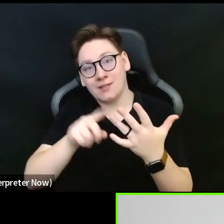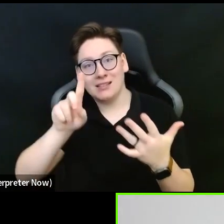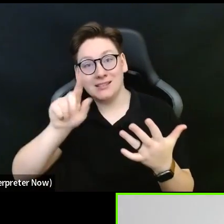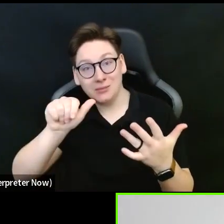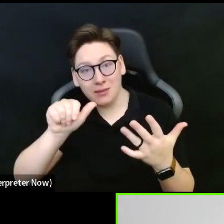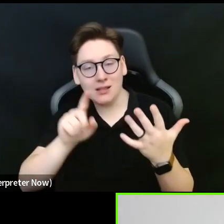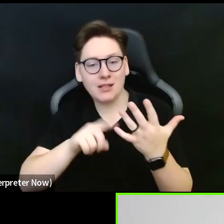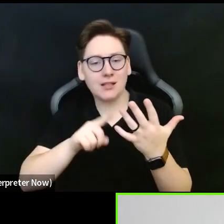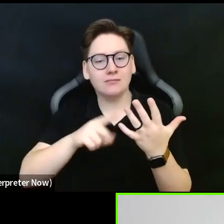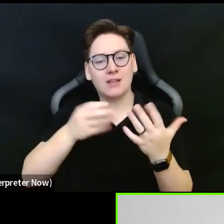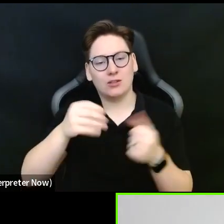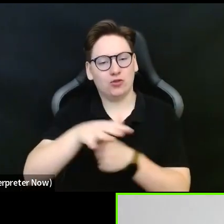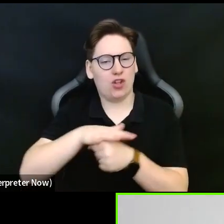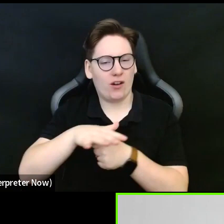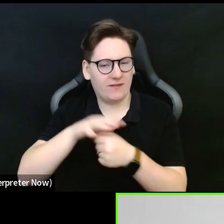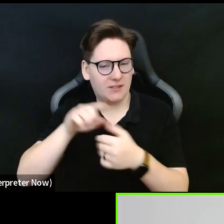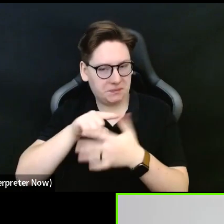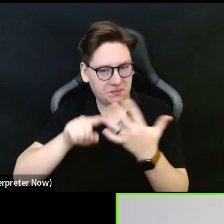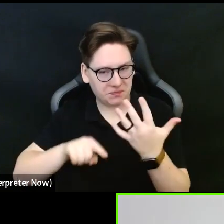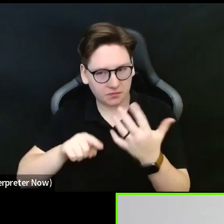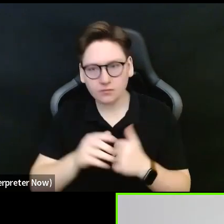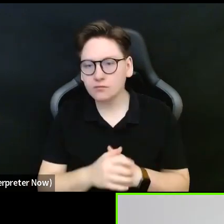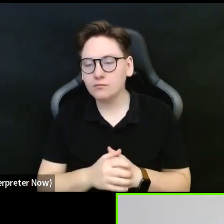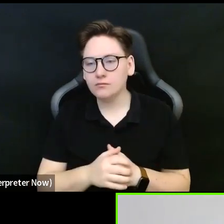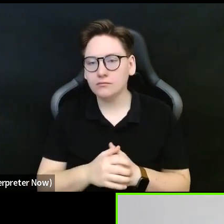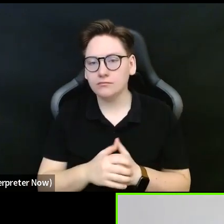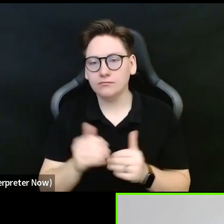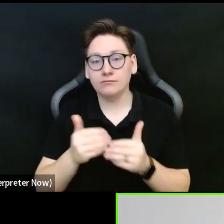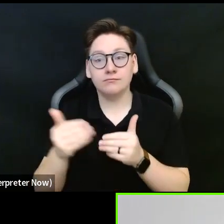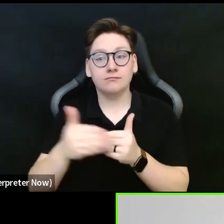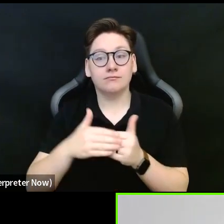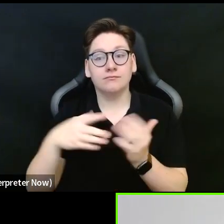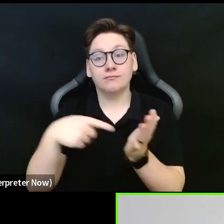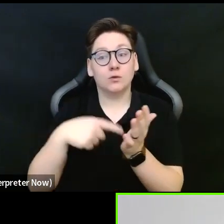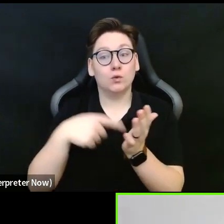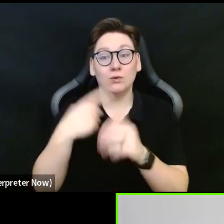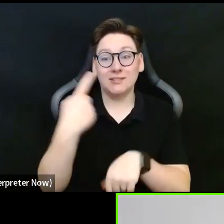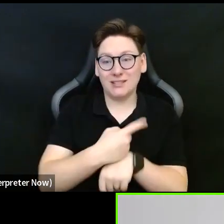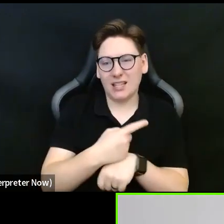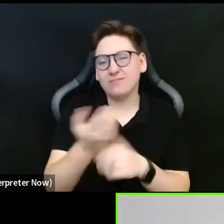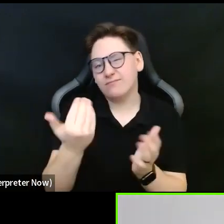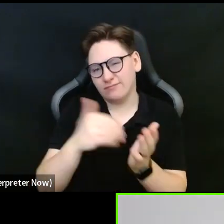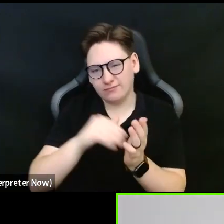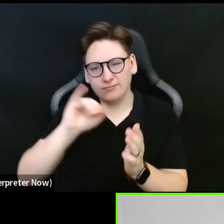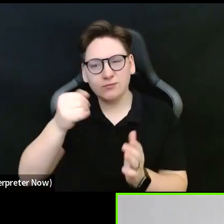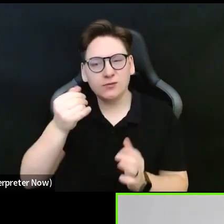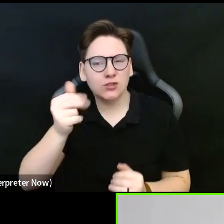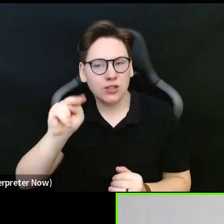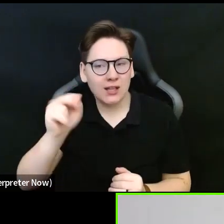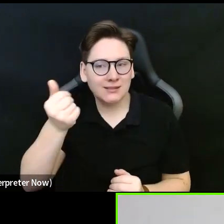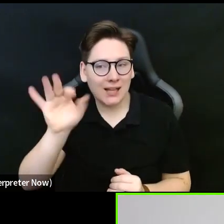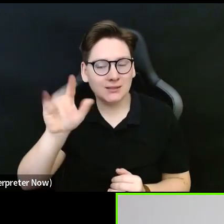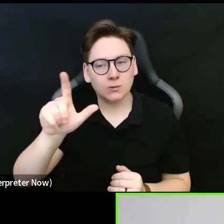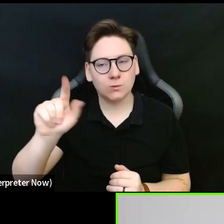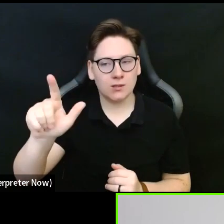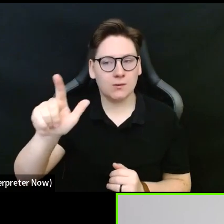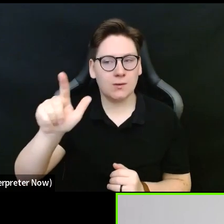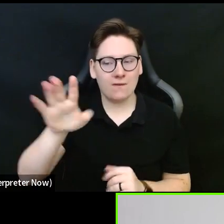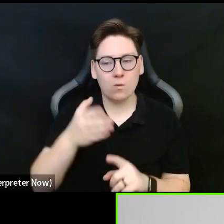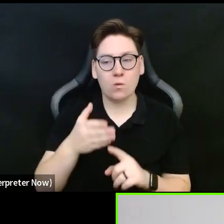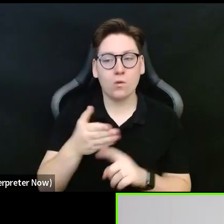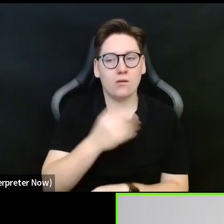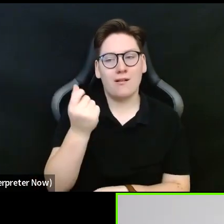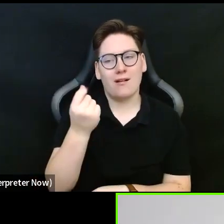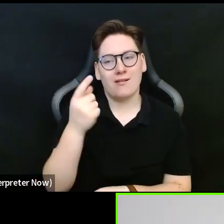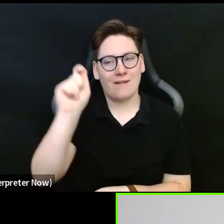please. So the statement of interest deadline is January 19th 2024 by 11